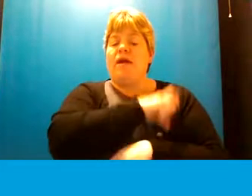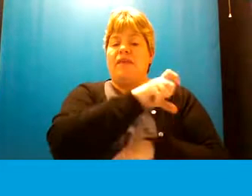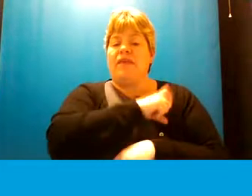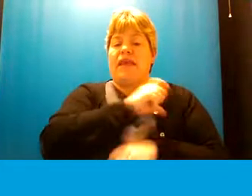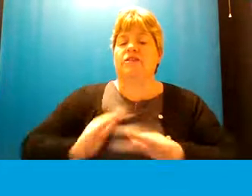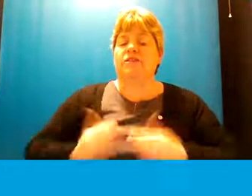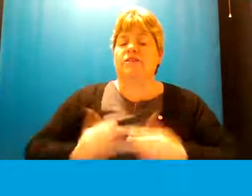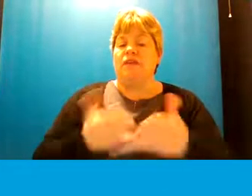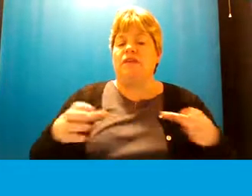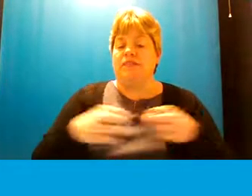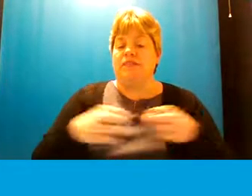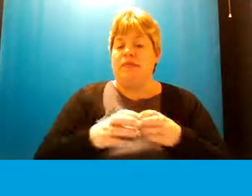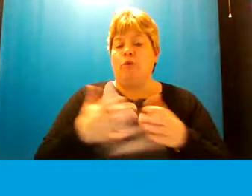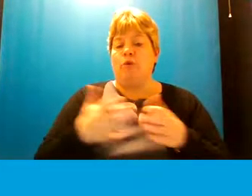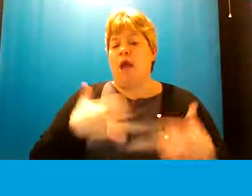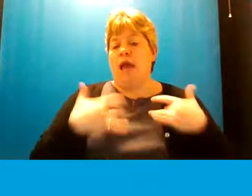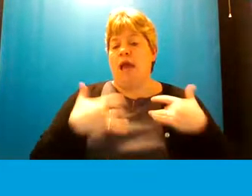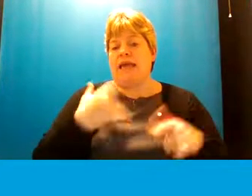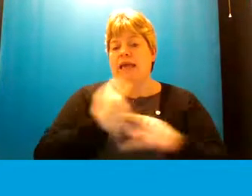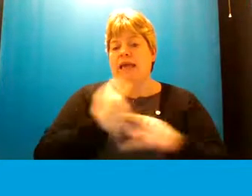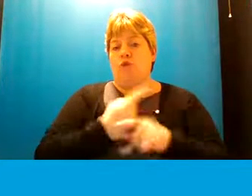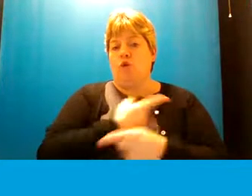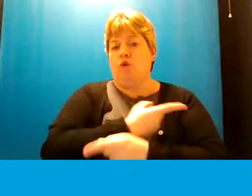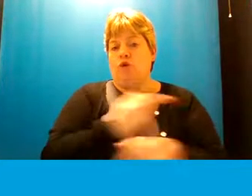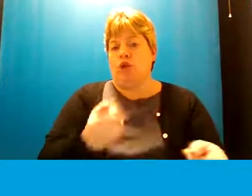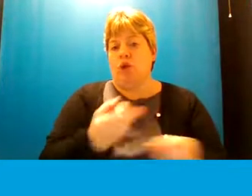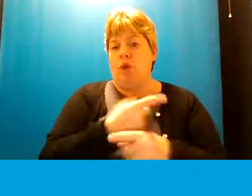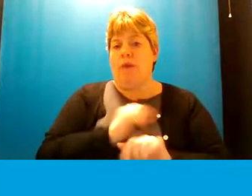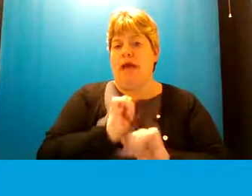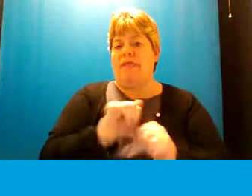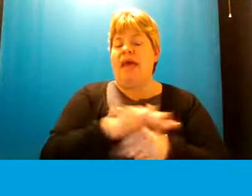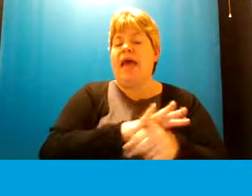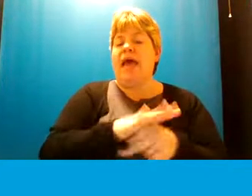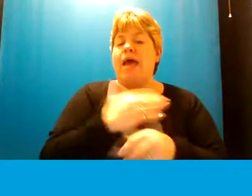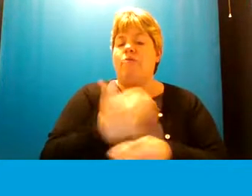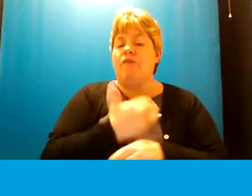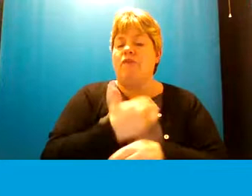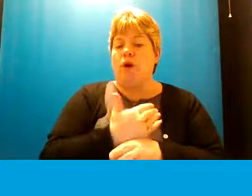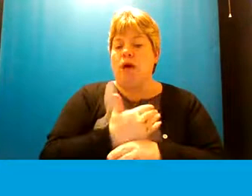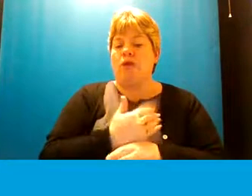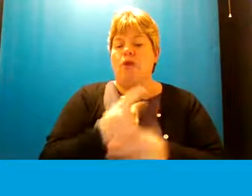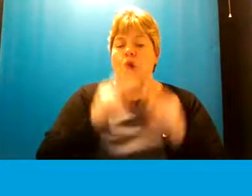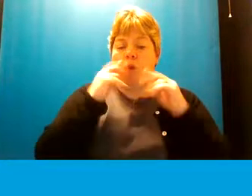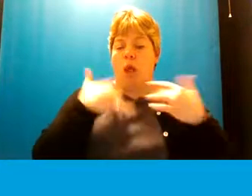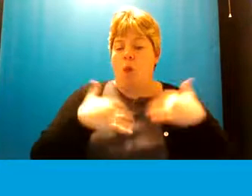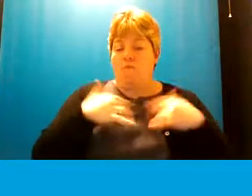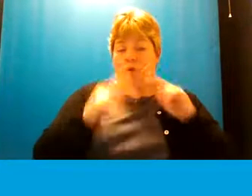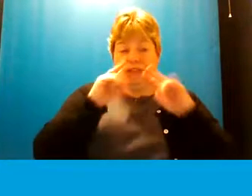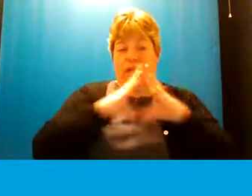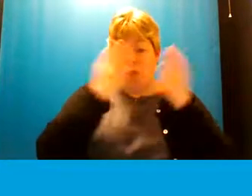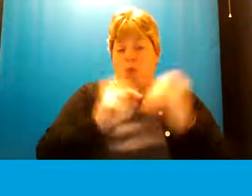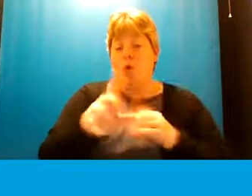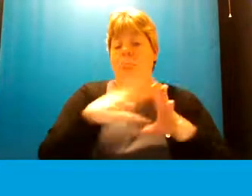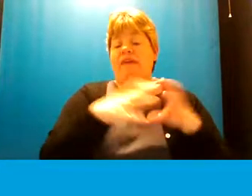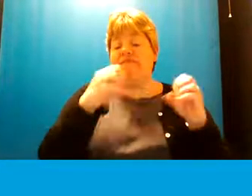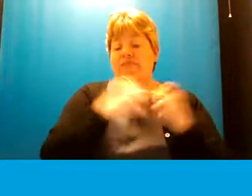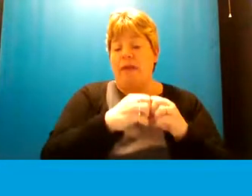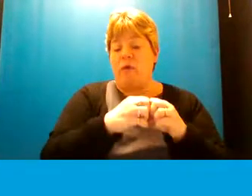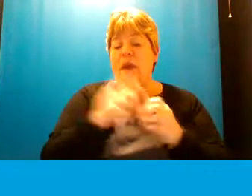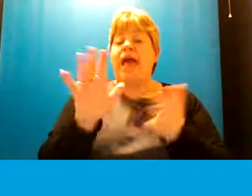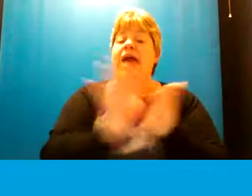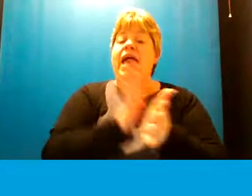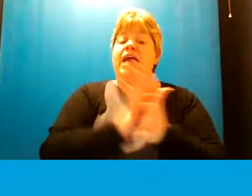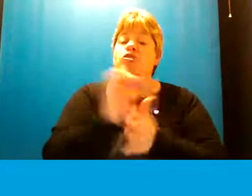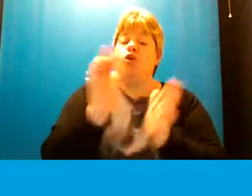team who are keen to talk to you about their area of work so we look forward to seeing you all in february enjoy your